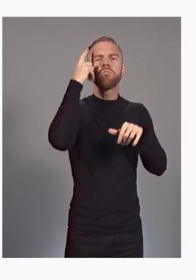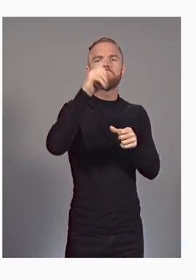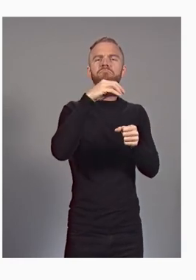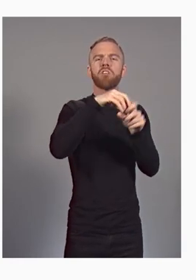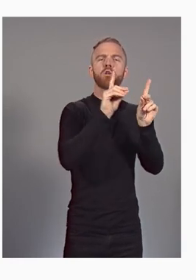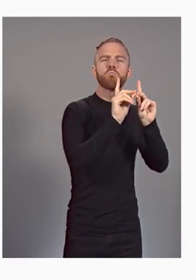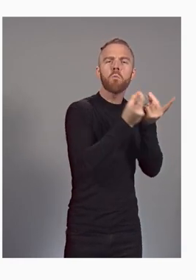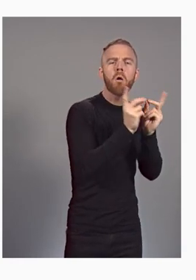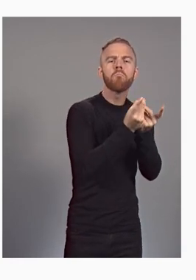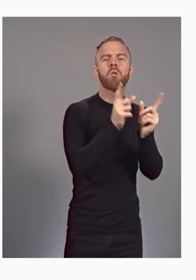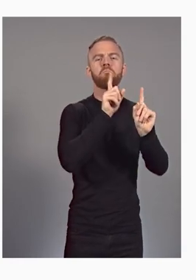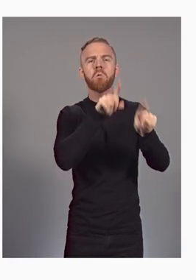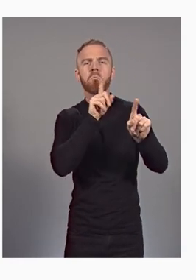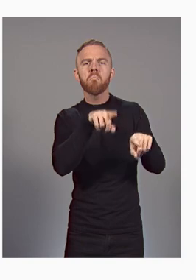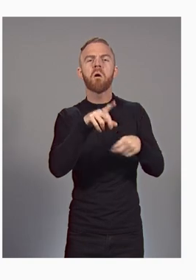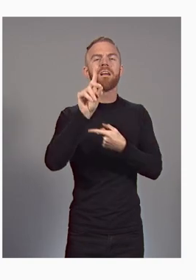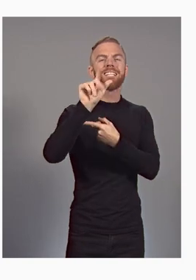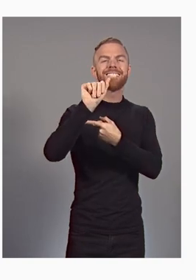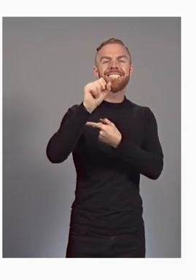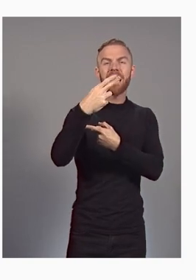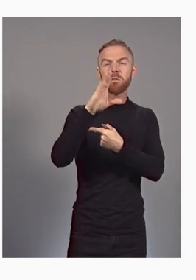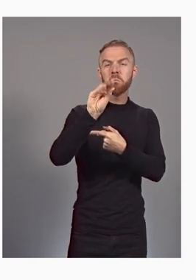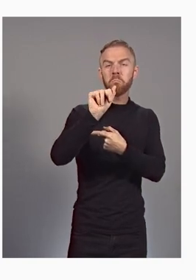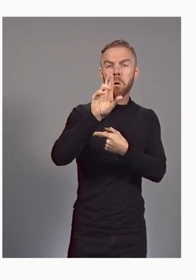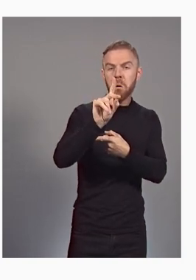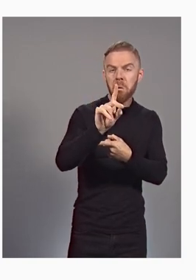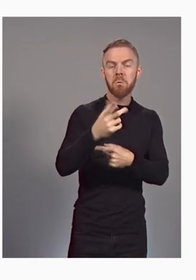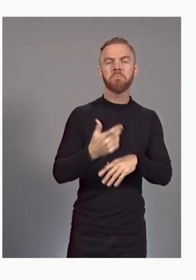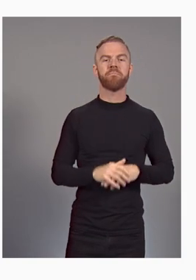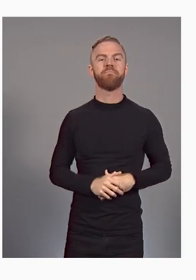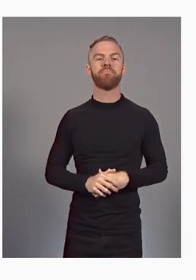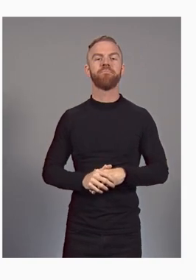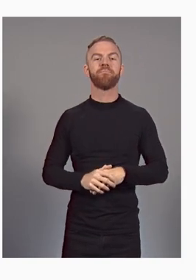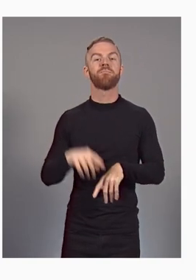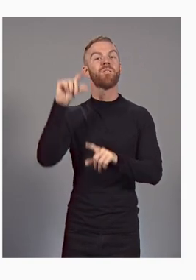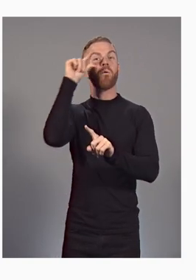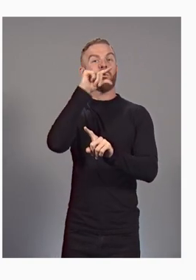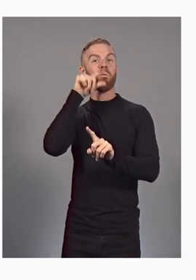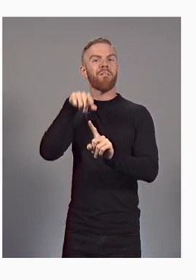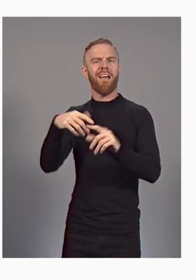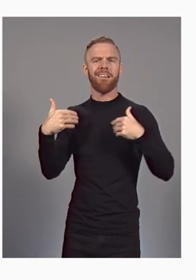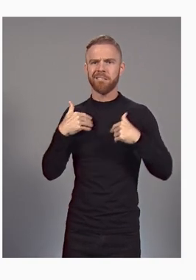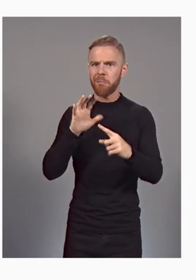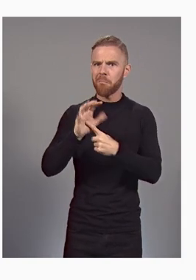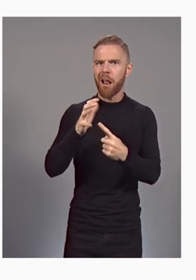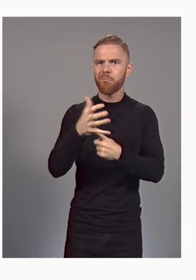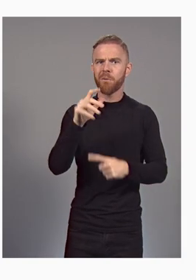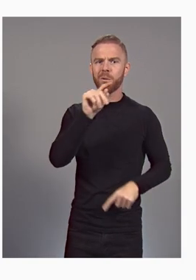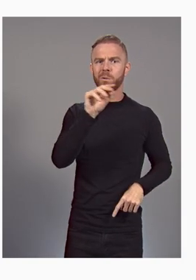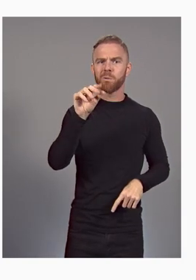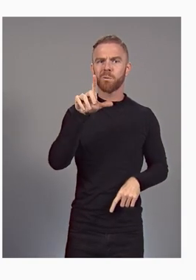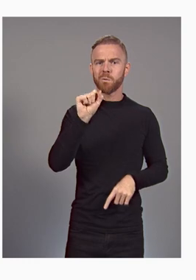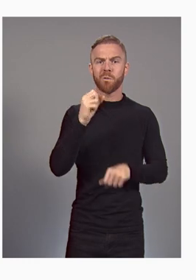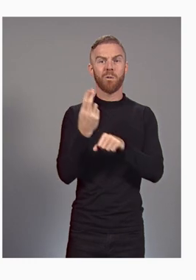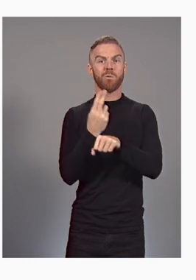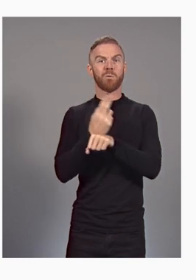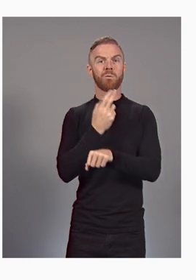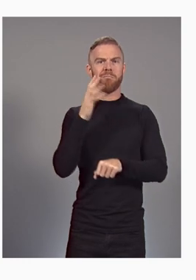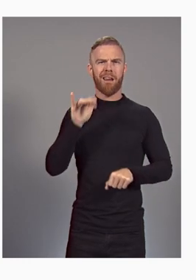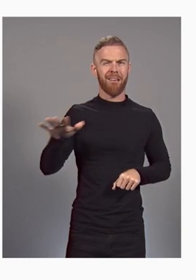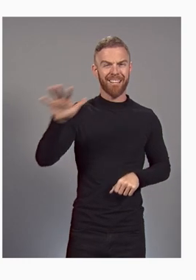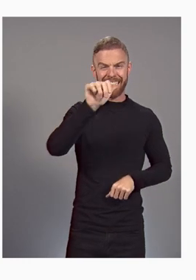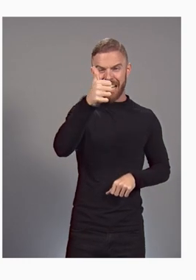used for departmental reporting and dashboards. Google has two popular tools used by 10